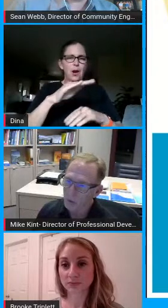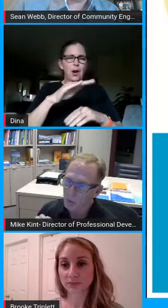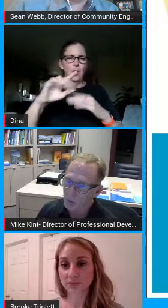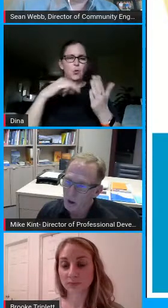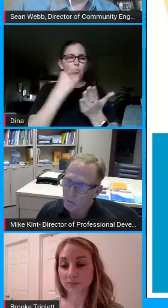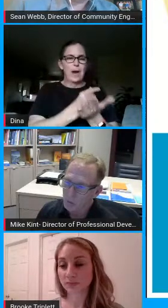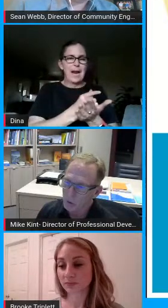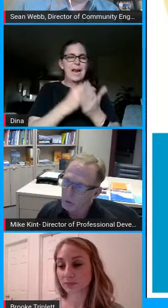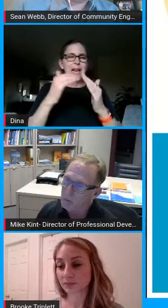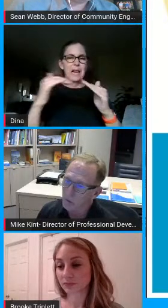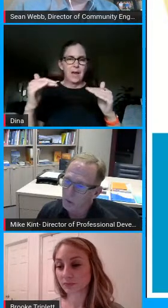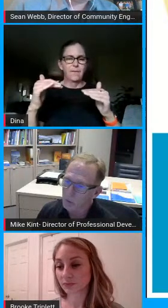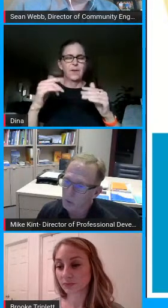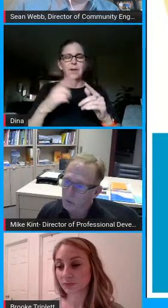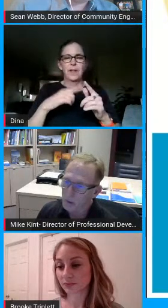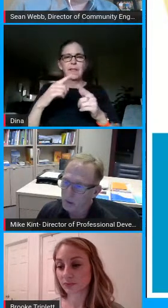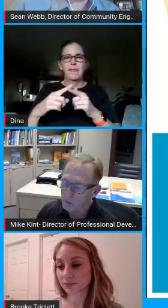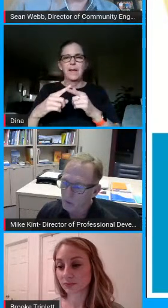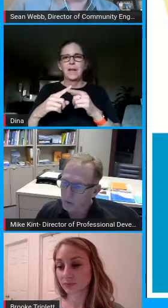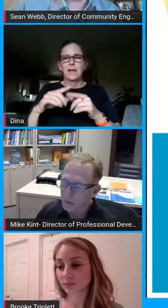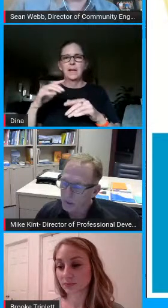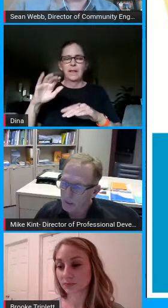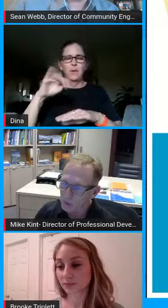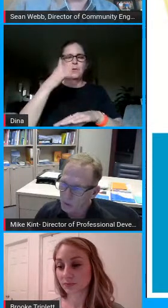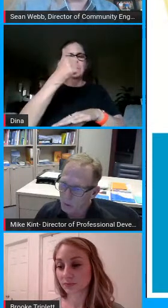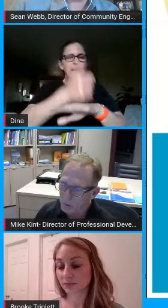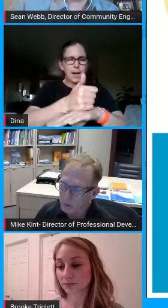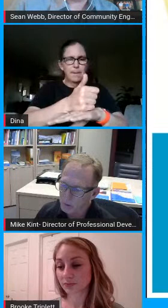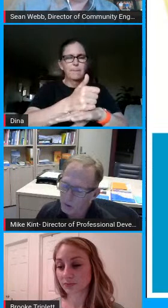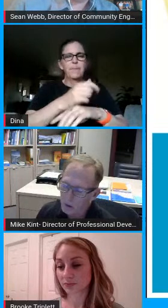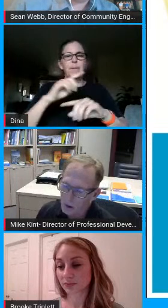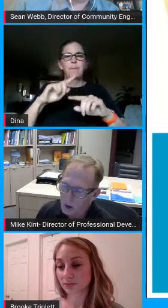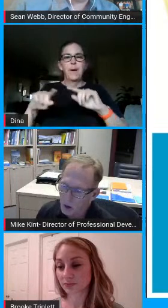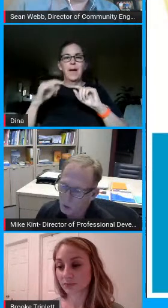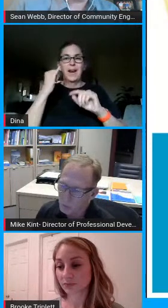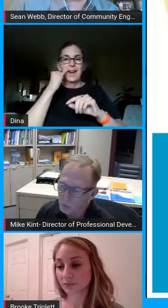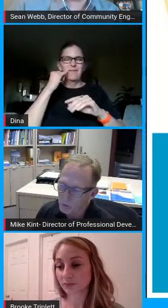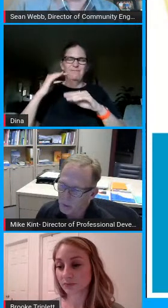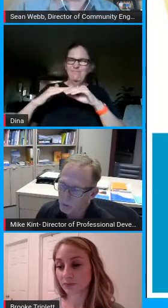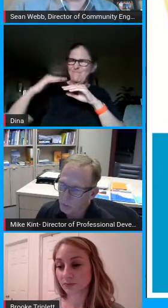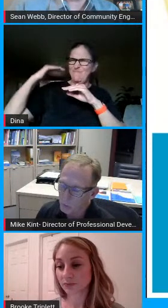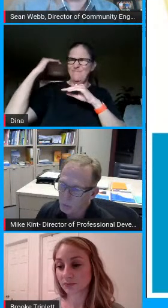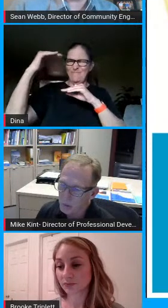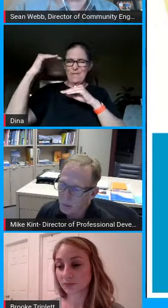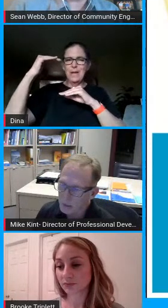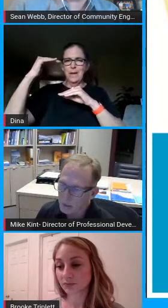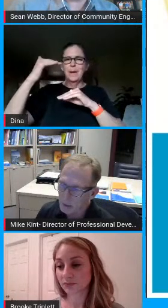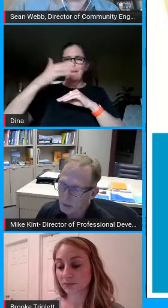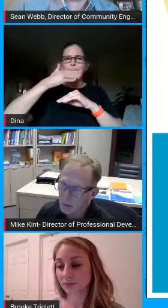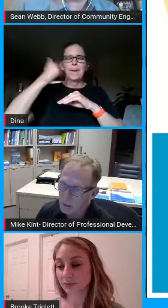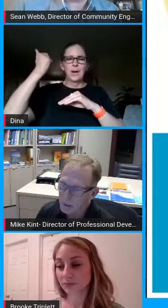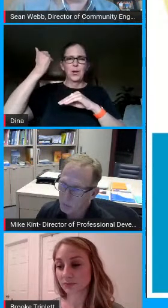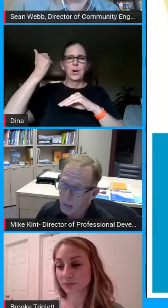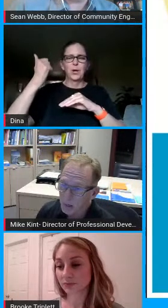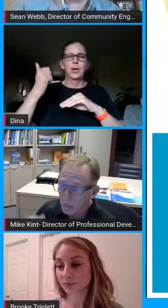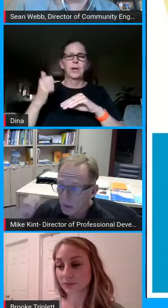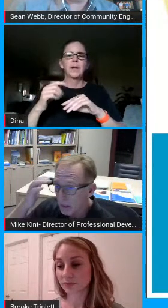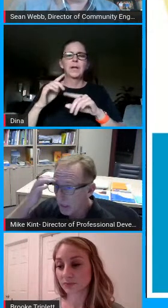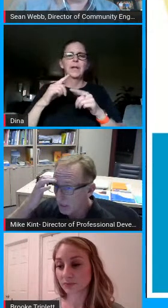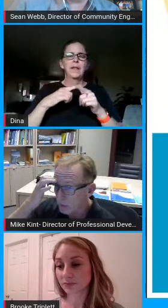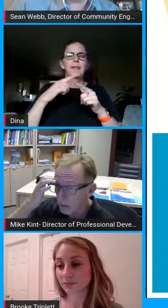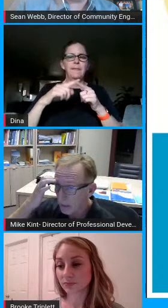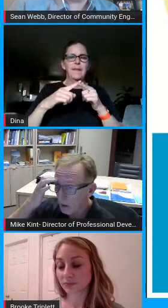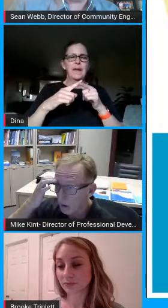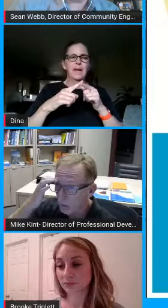support them and scaffold learning for them so that they so that they can get to grade level um so yes it will be an ela and math